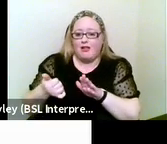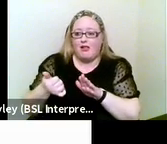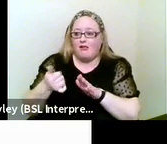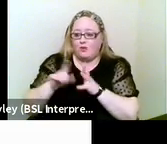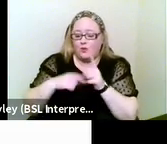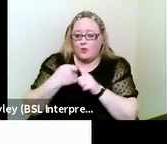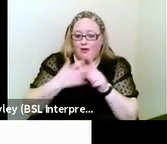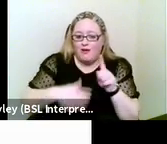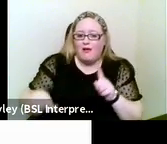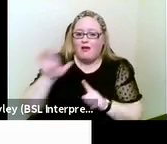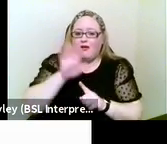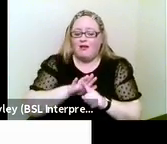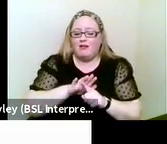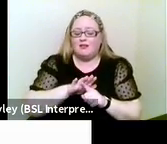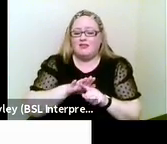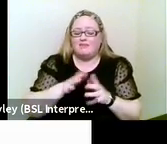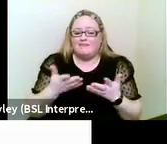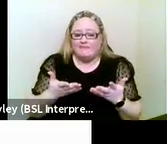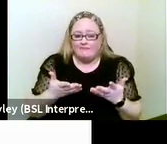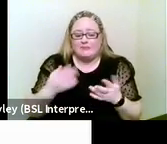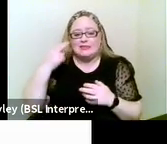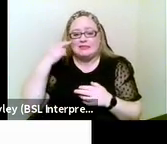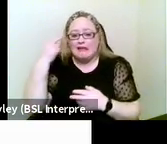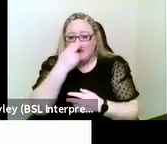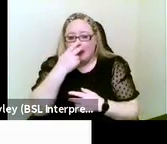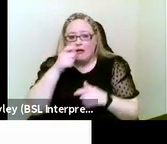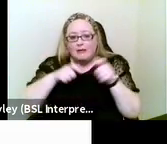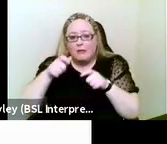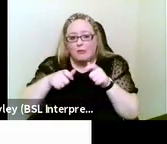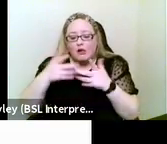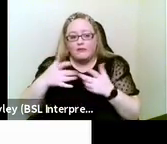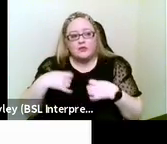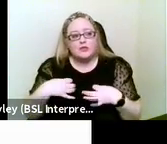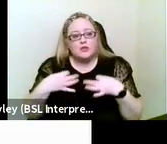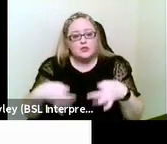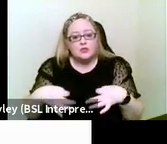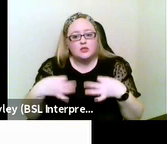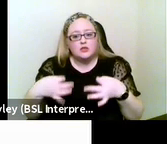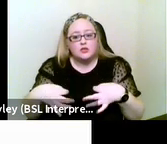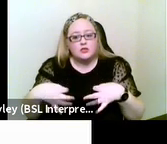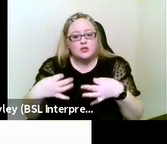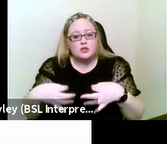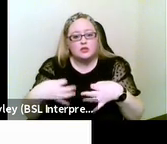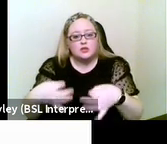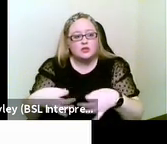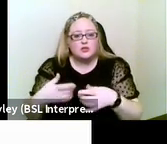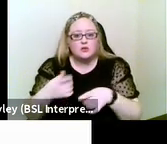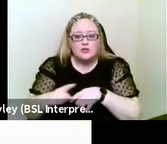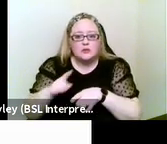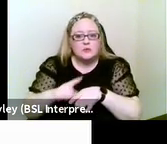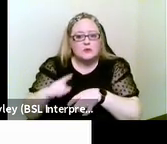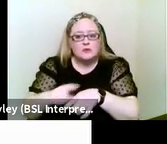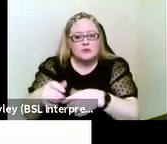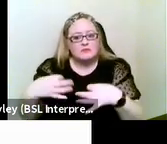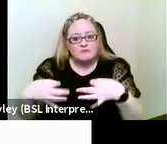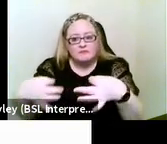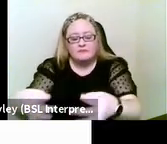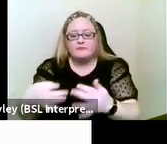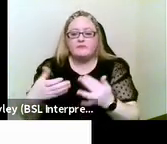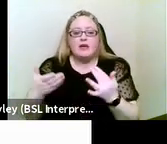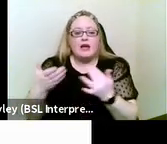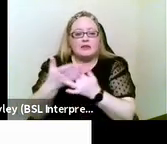And so deafblind people waiting weeks on end to get appointments because of difficulties accessing